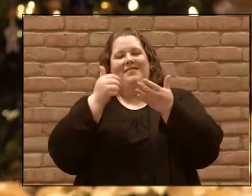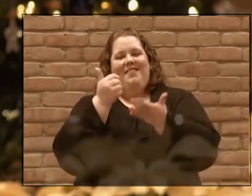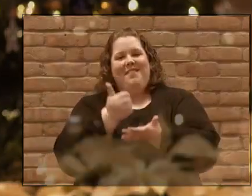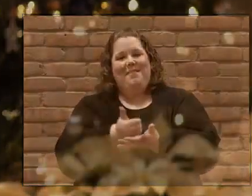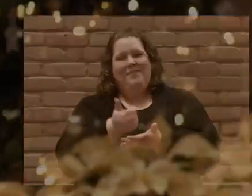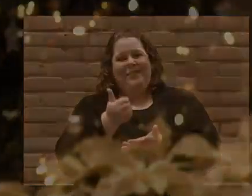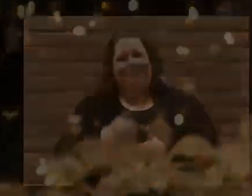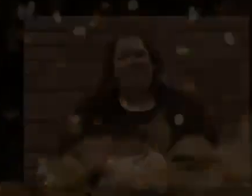amen